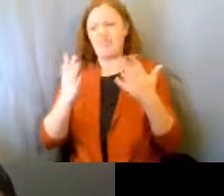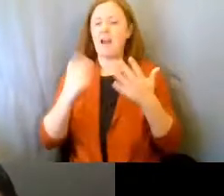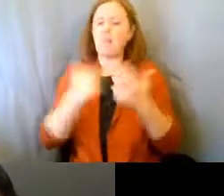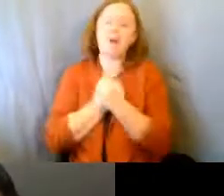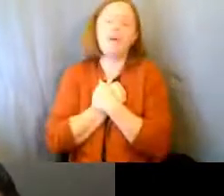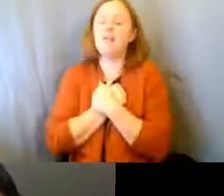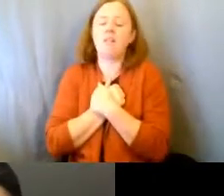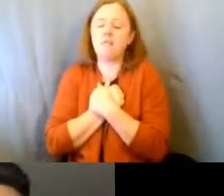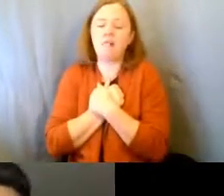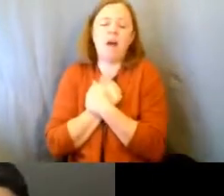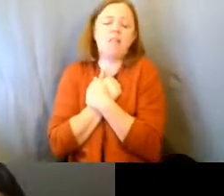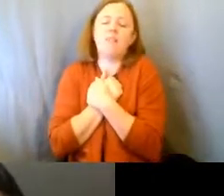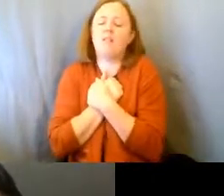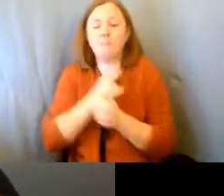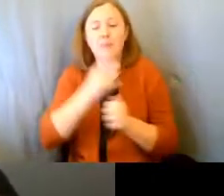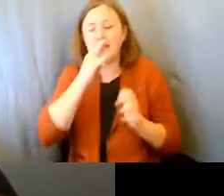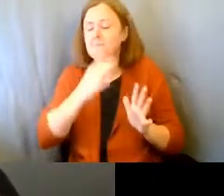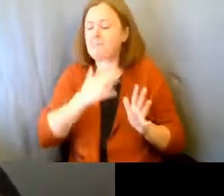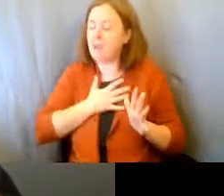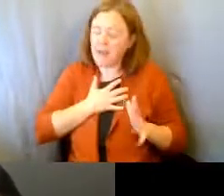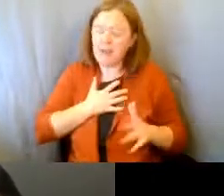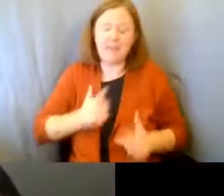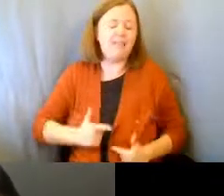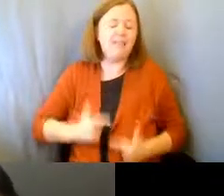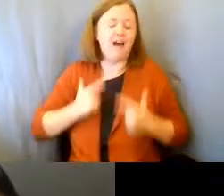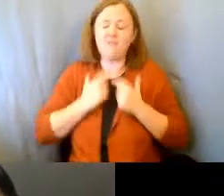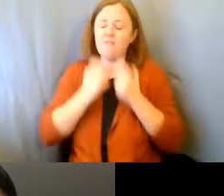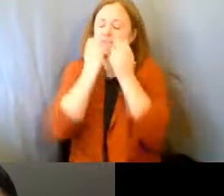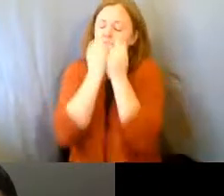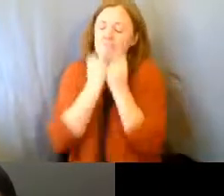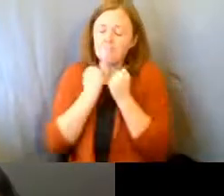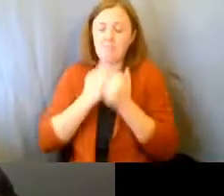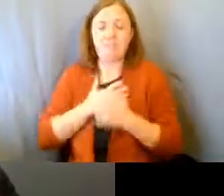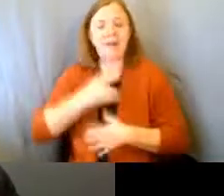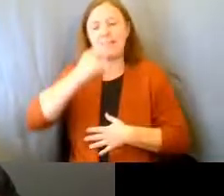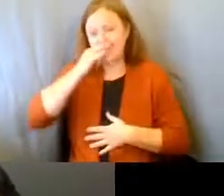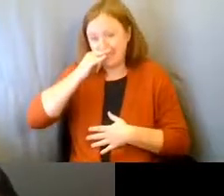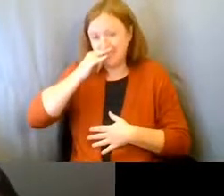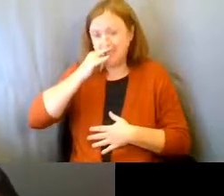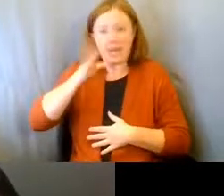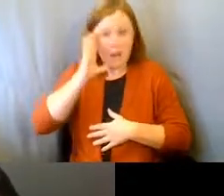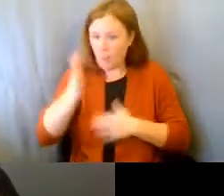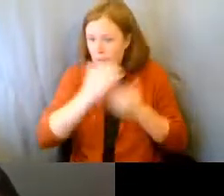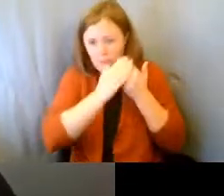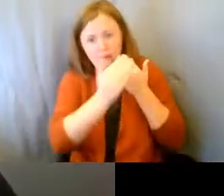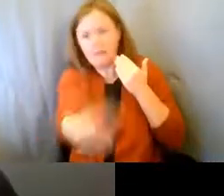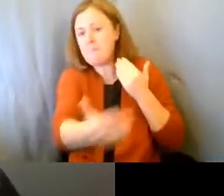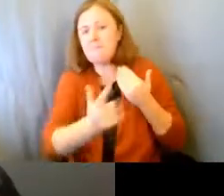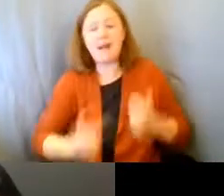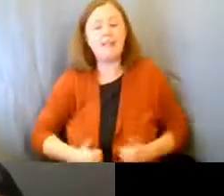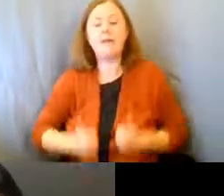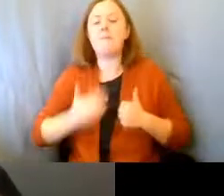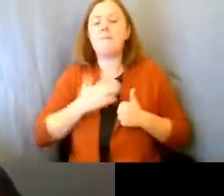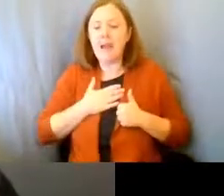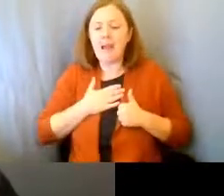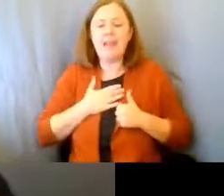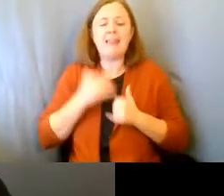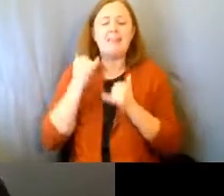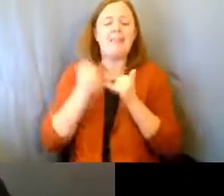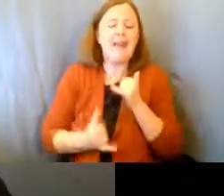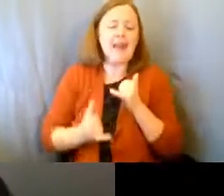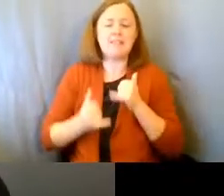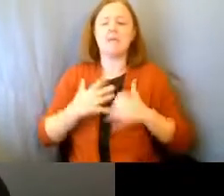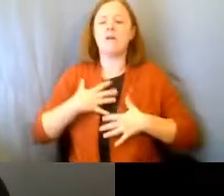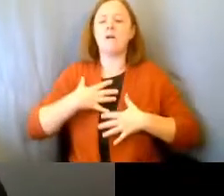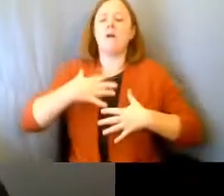love my kids to pieces. I have dedicated my whole life to them and will. My dying breath, my last breath,